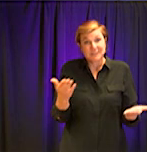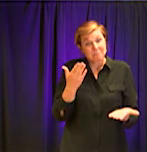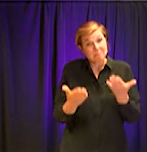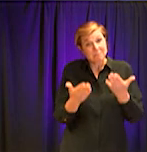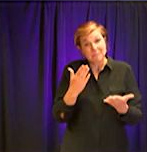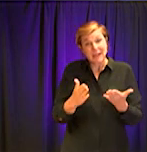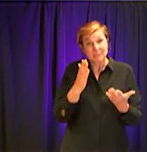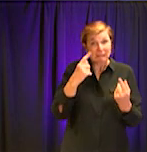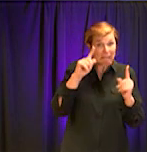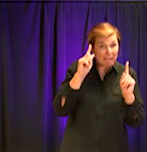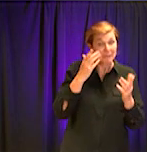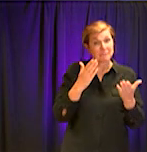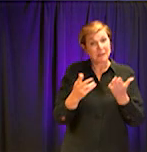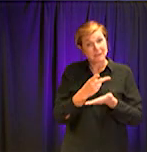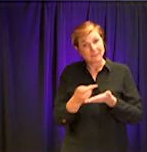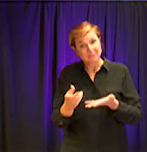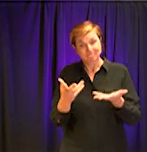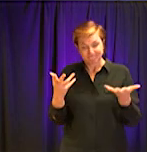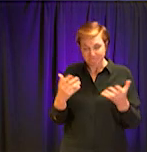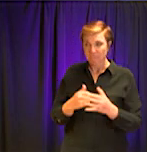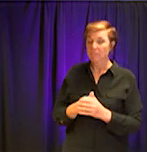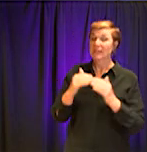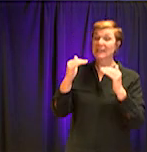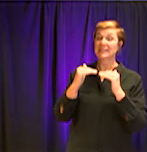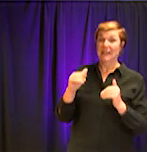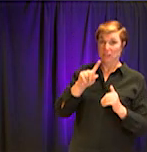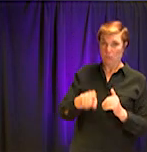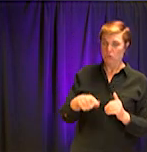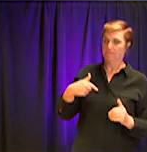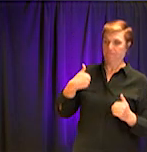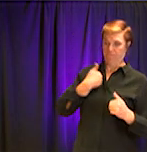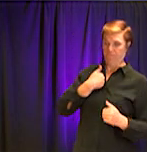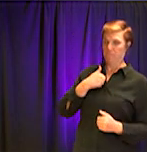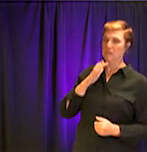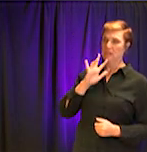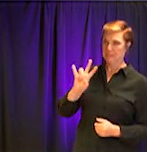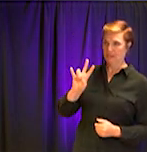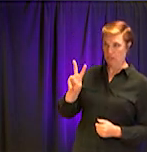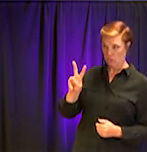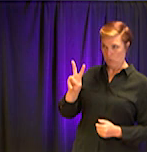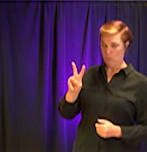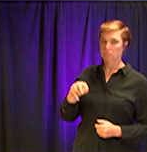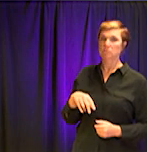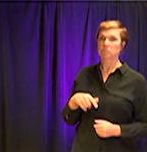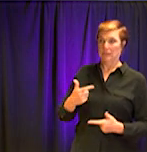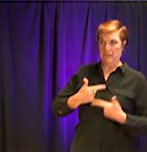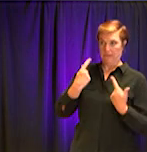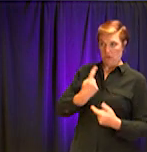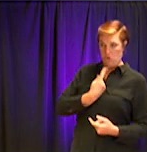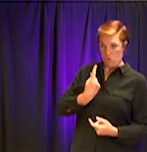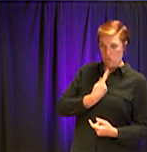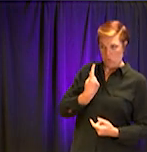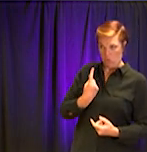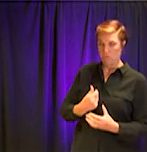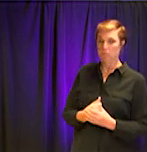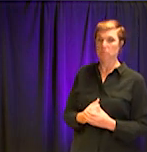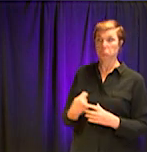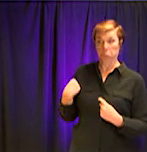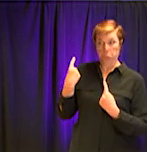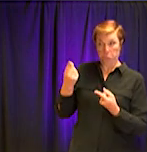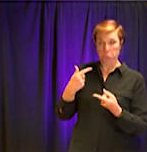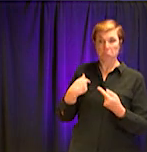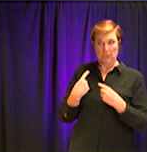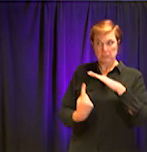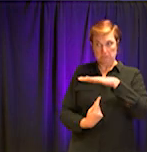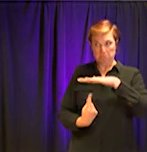72-year-old retired person with no underlying medical conditions living alone. I've been social distancing by staying